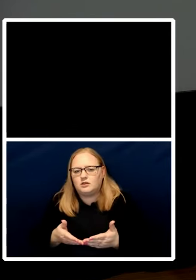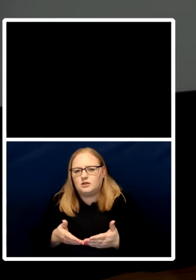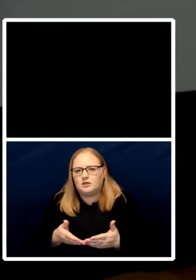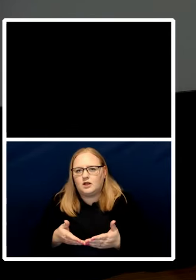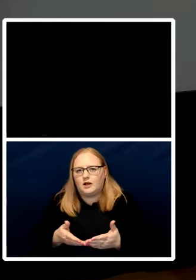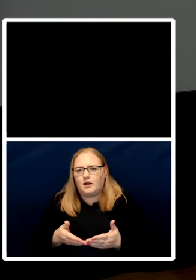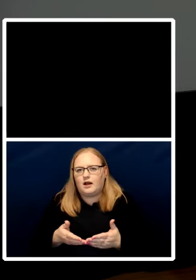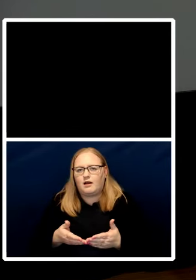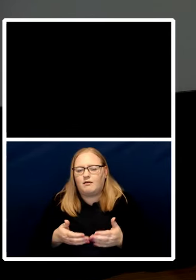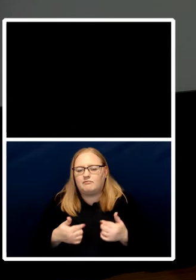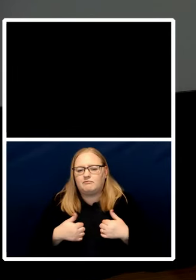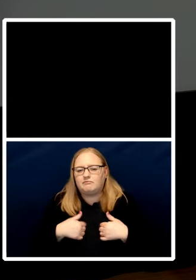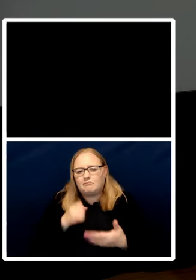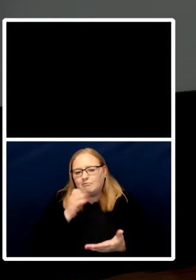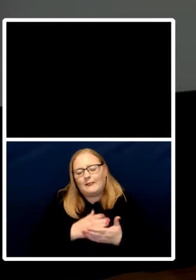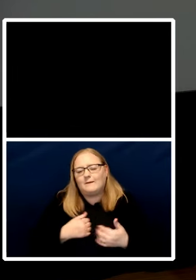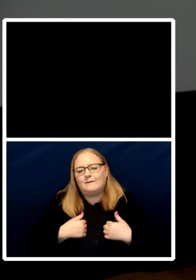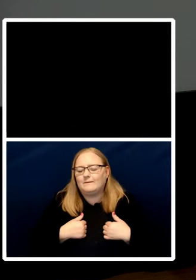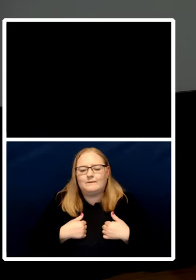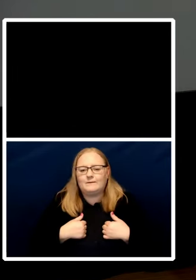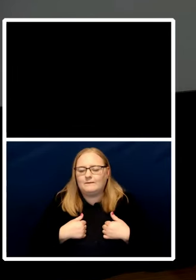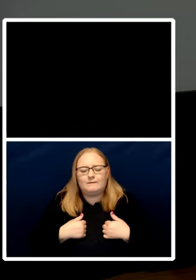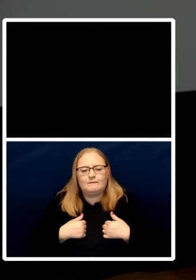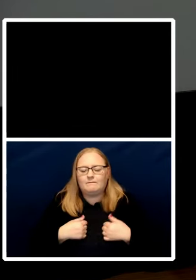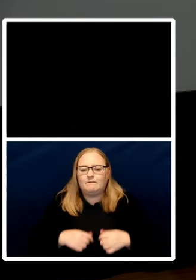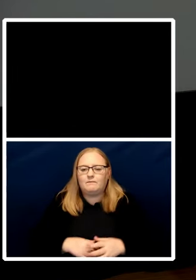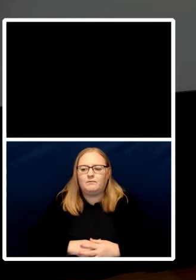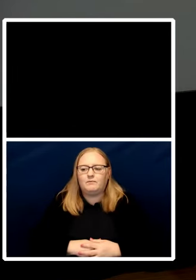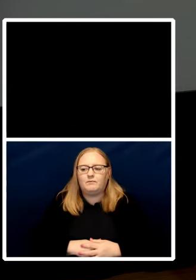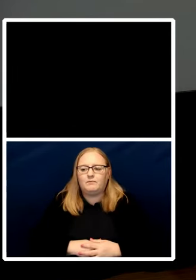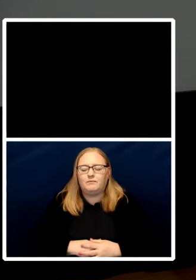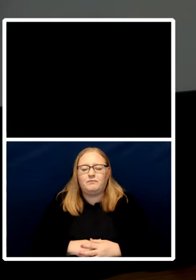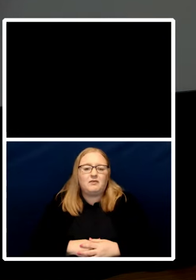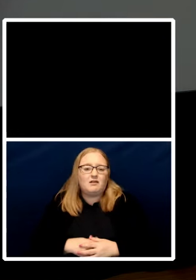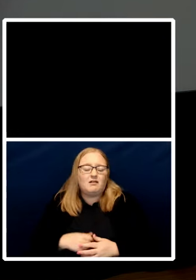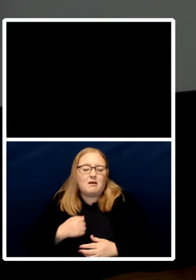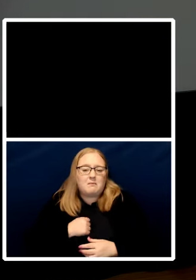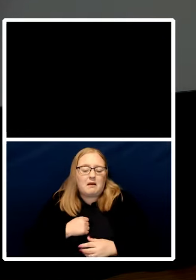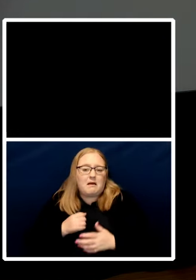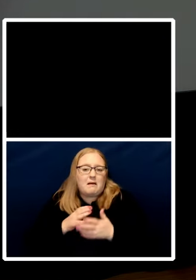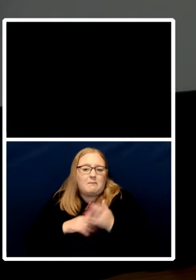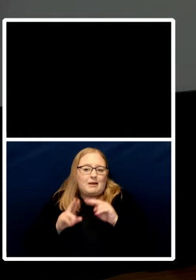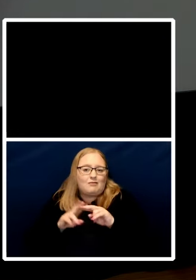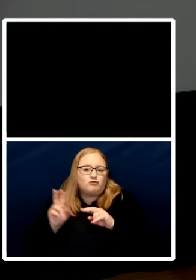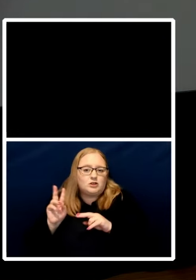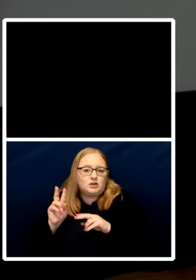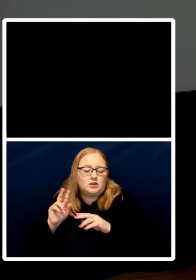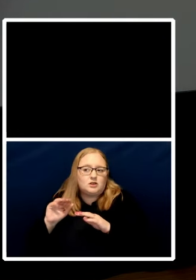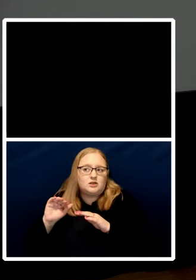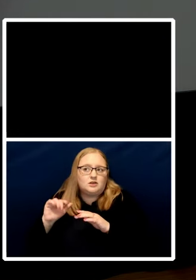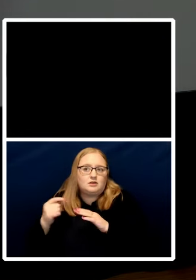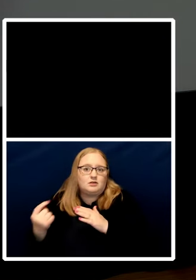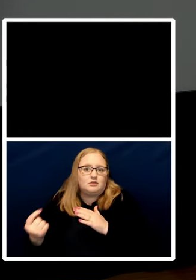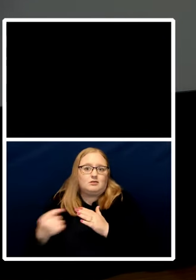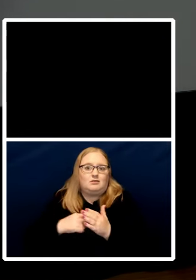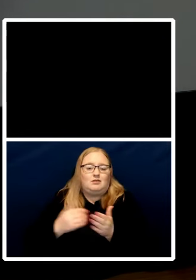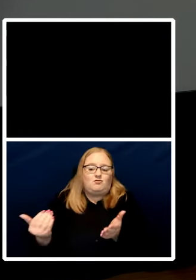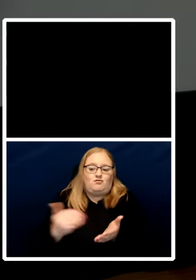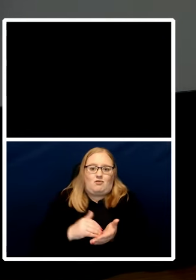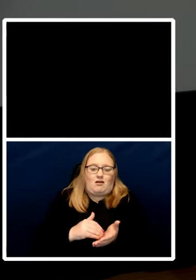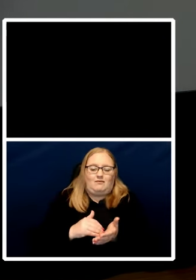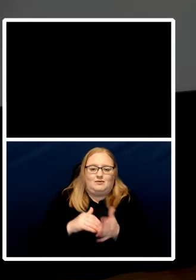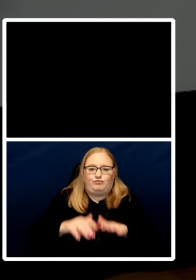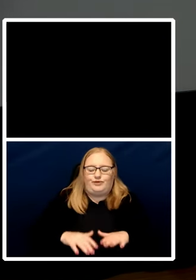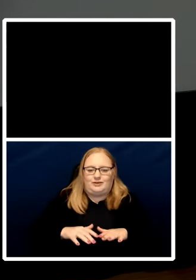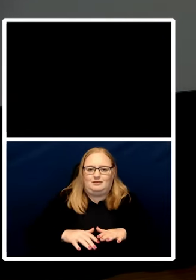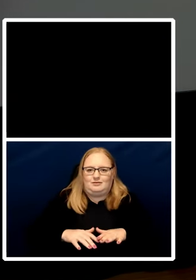that as the daughter of migrants to this country i have just never got that and if